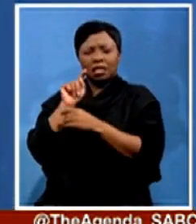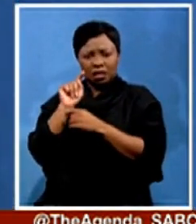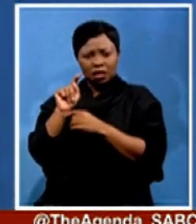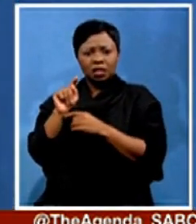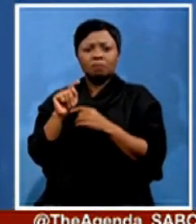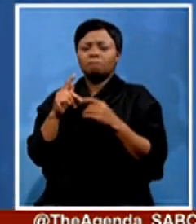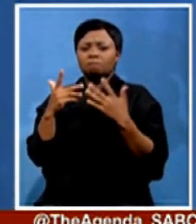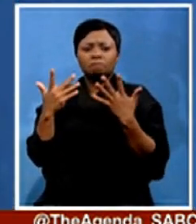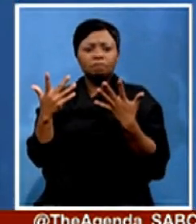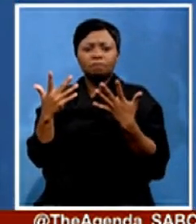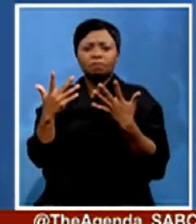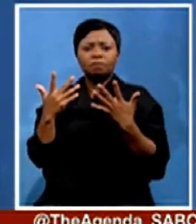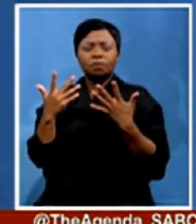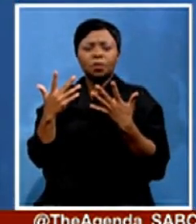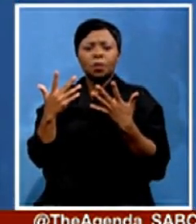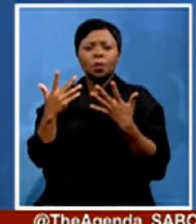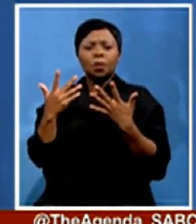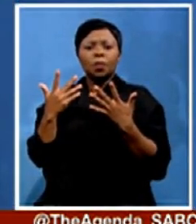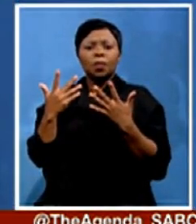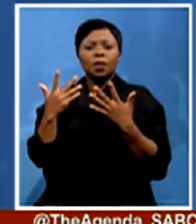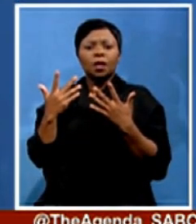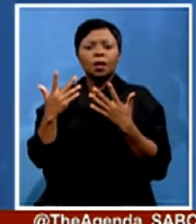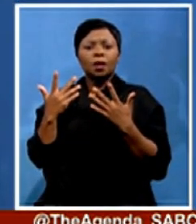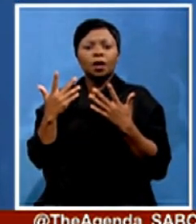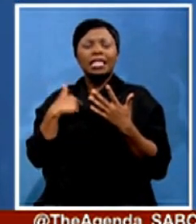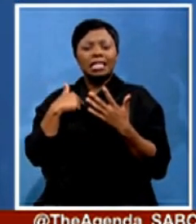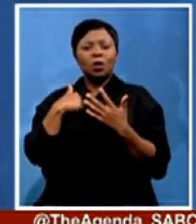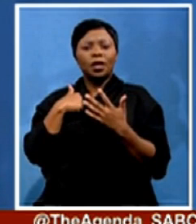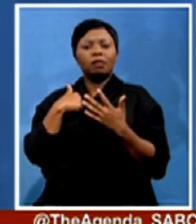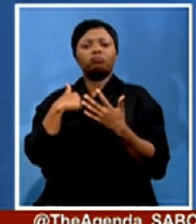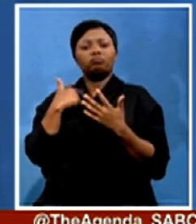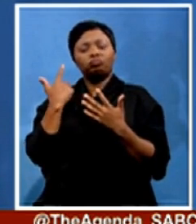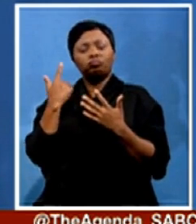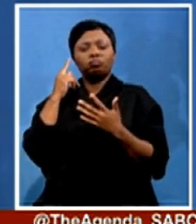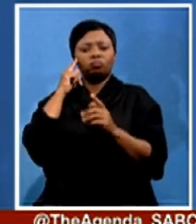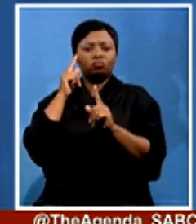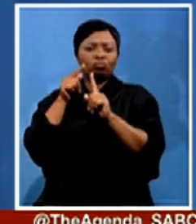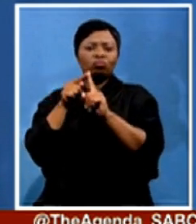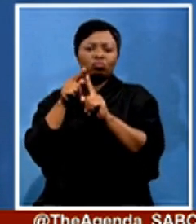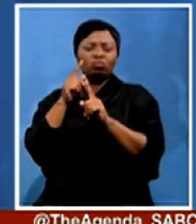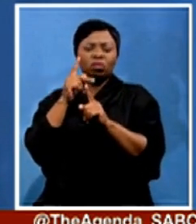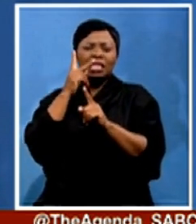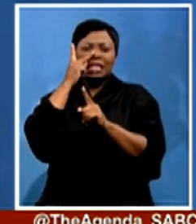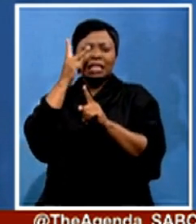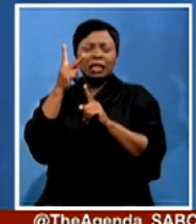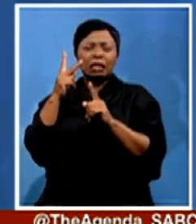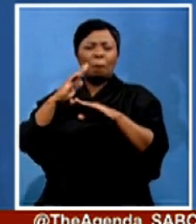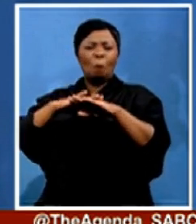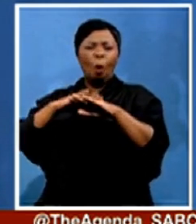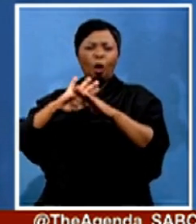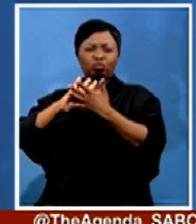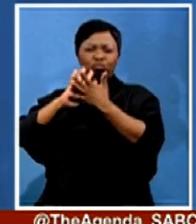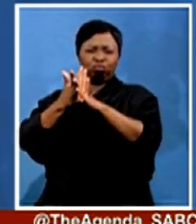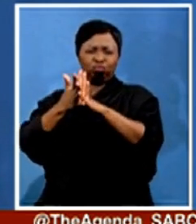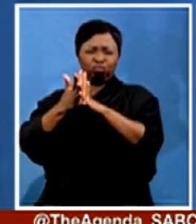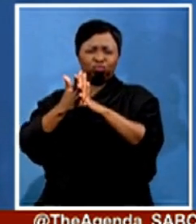we were going to see bigger disasters caused by COVID than any other part